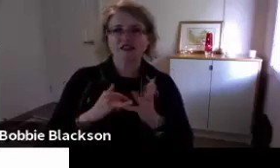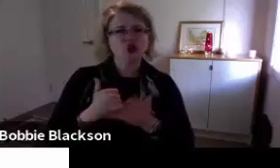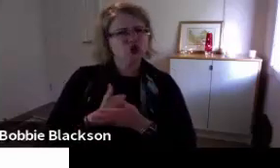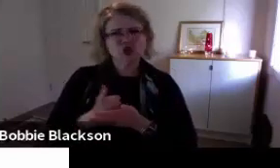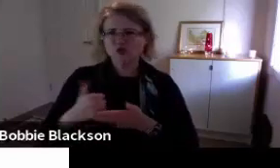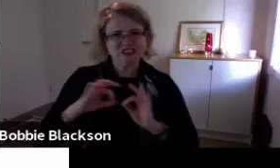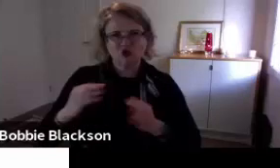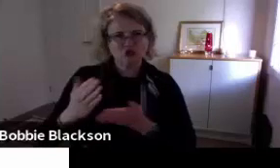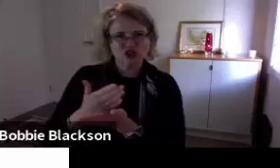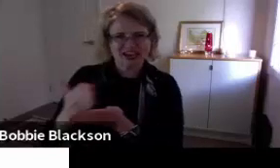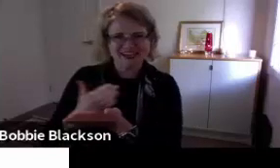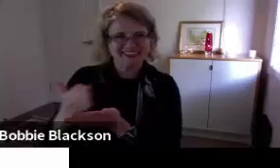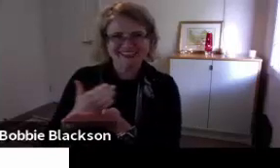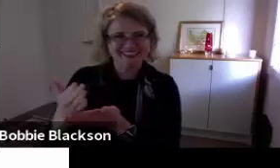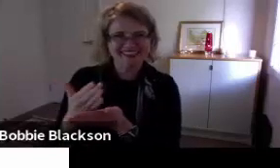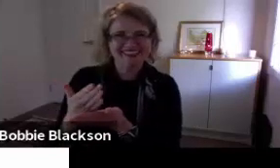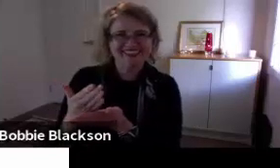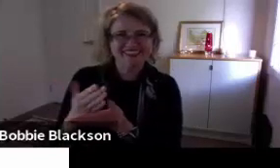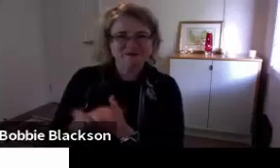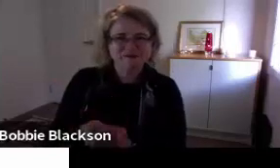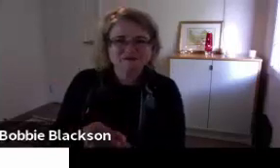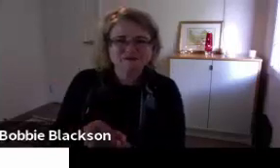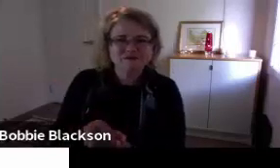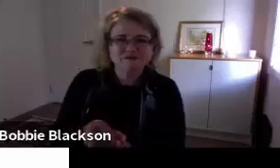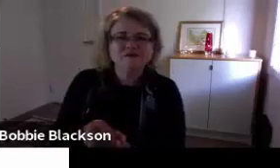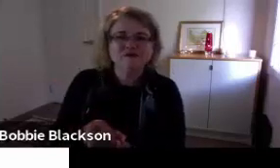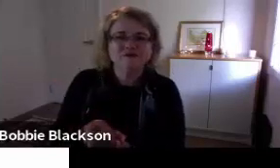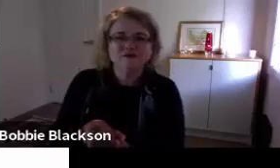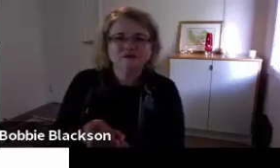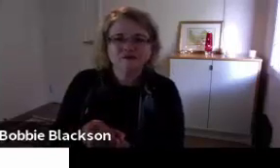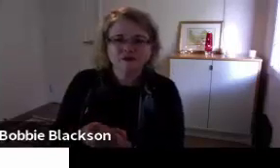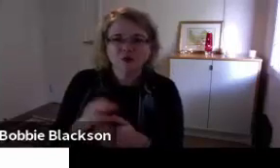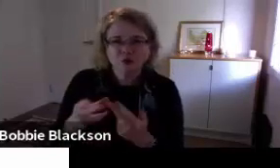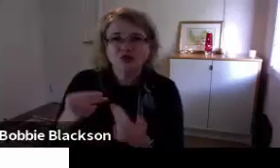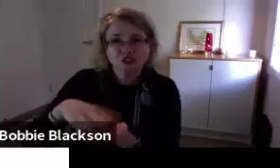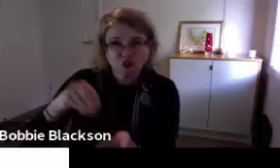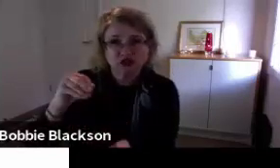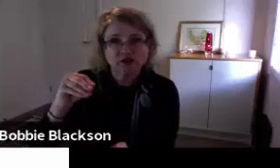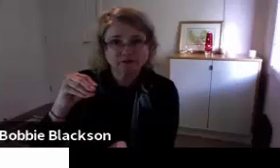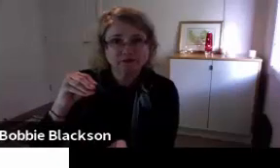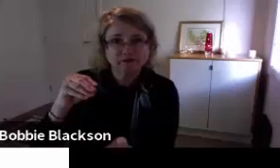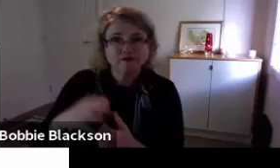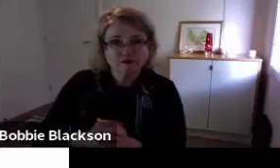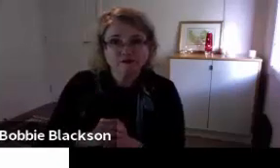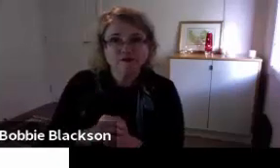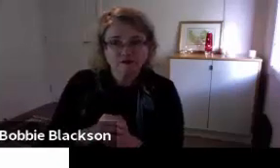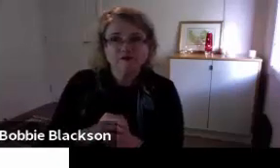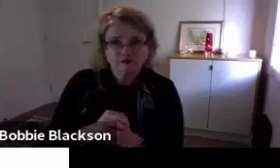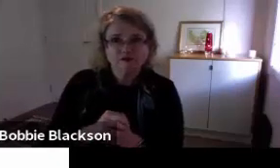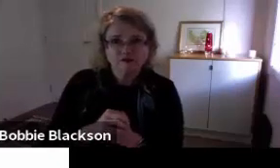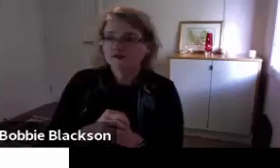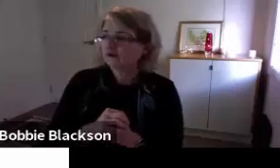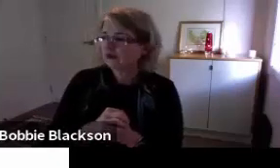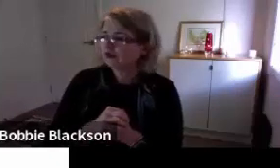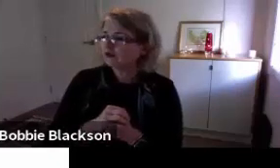interpreting process. Usually the interpreters don't share their private information like a phone number